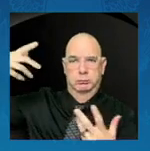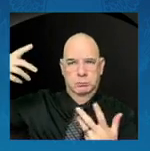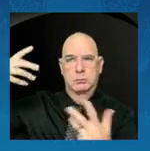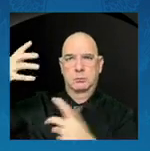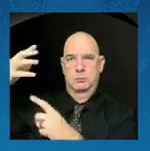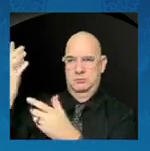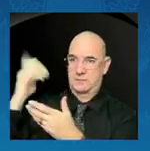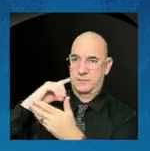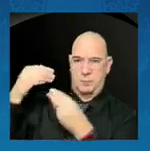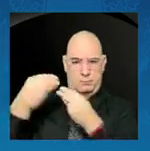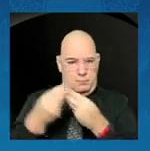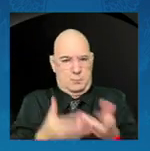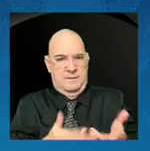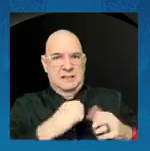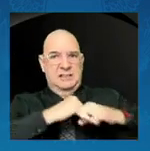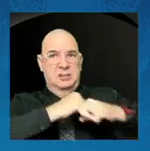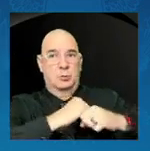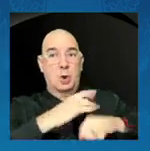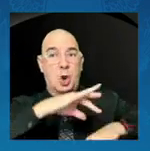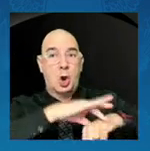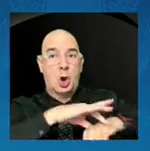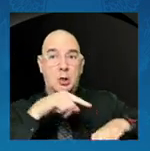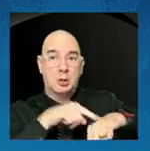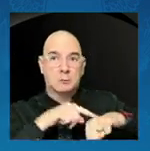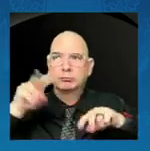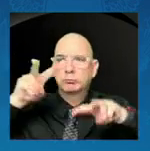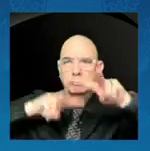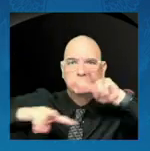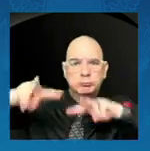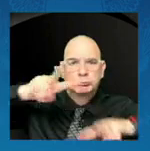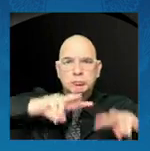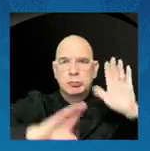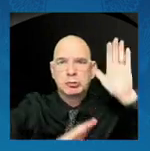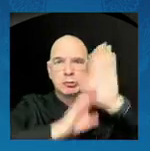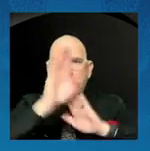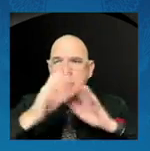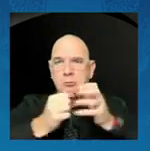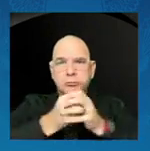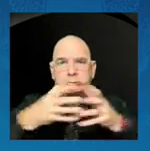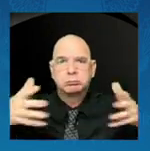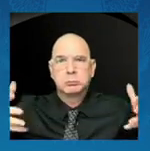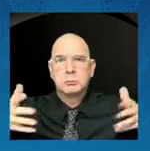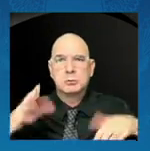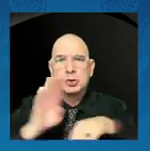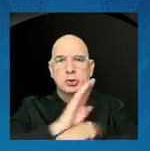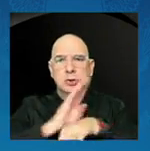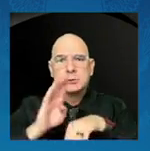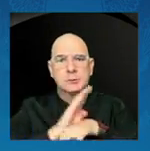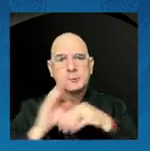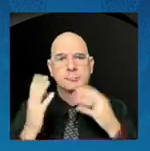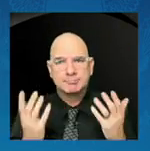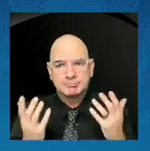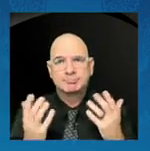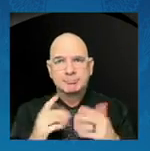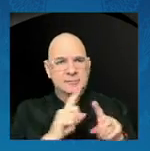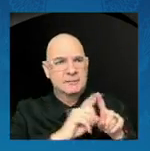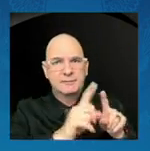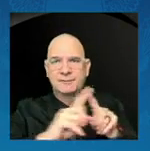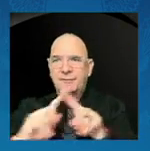commercial enterprise, with the International Space Station, among the brightest objects in our sky,